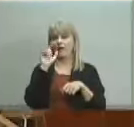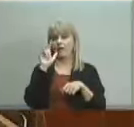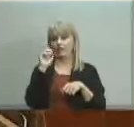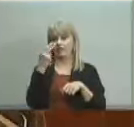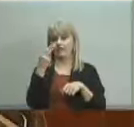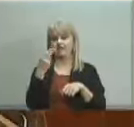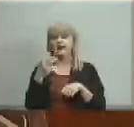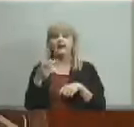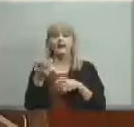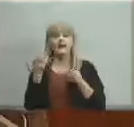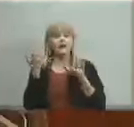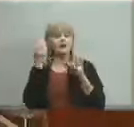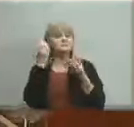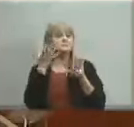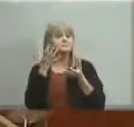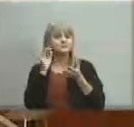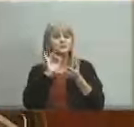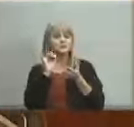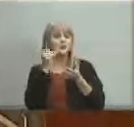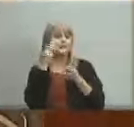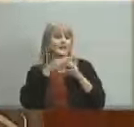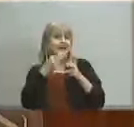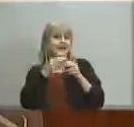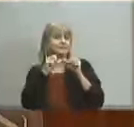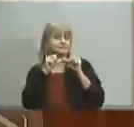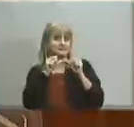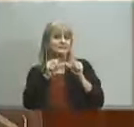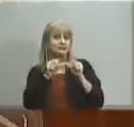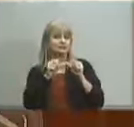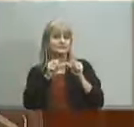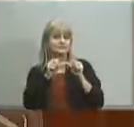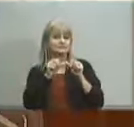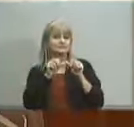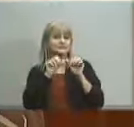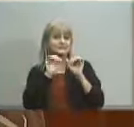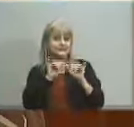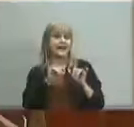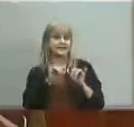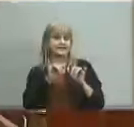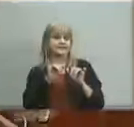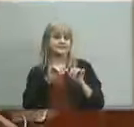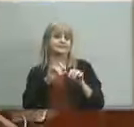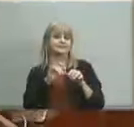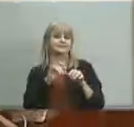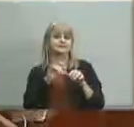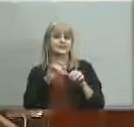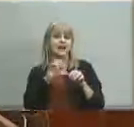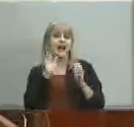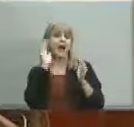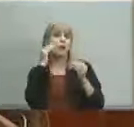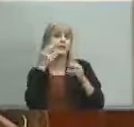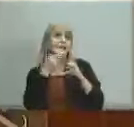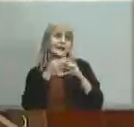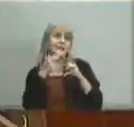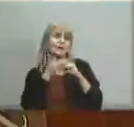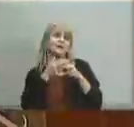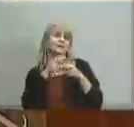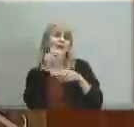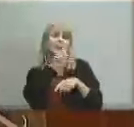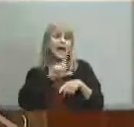the way if the name stays the same as recommended I hope they can name a media center or library after him